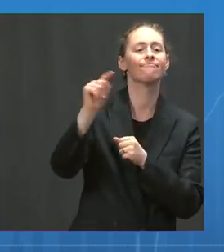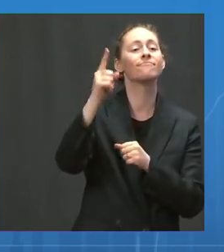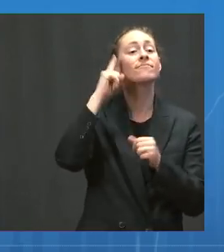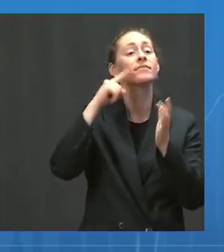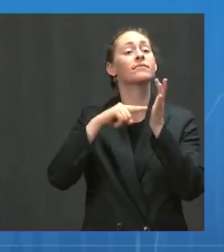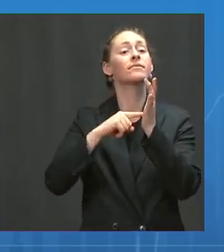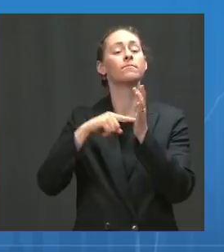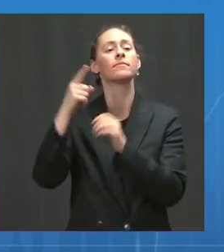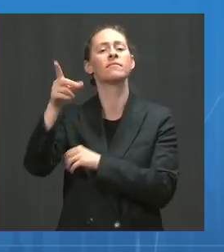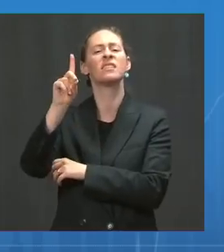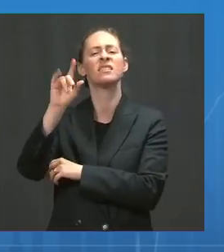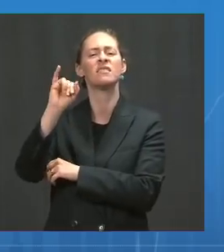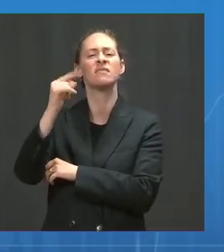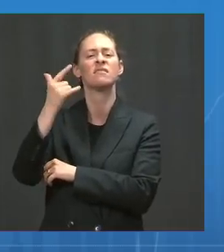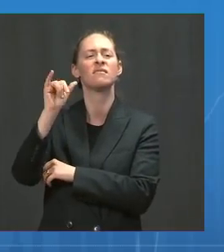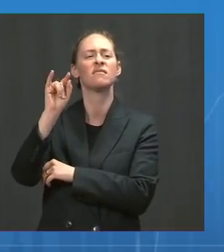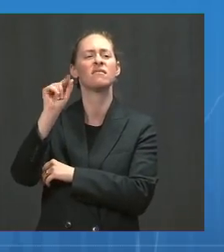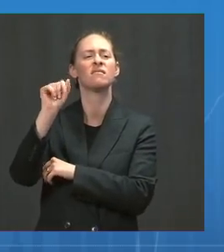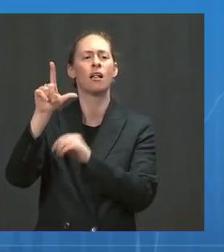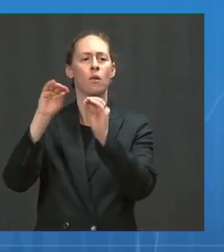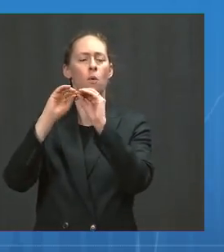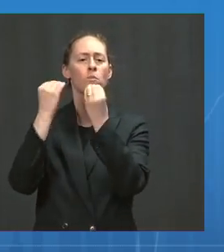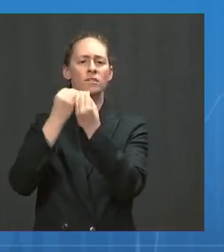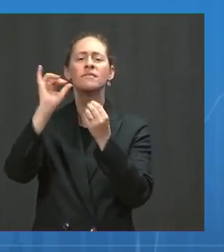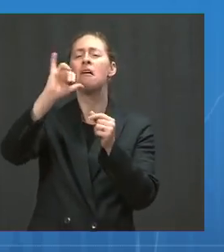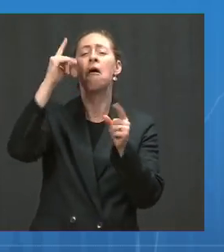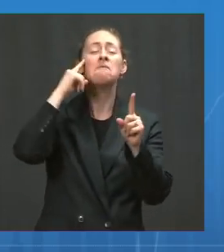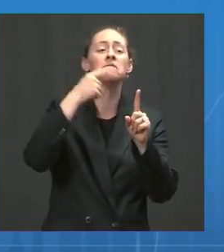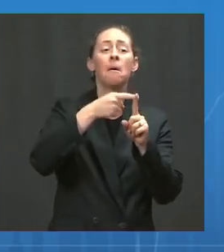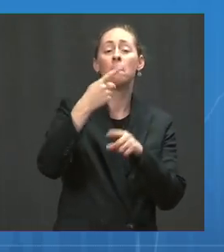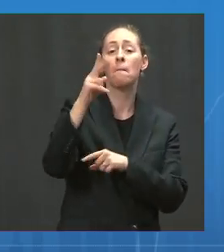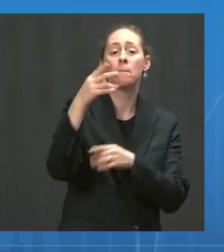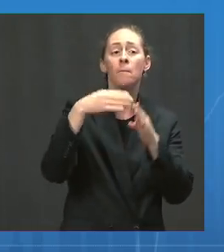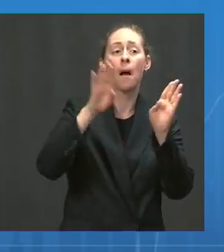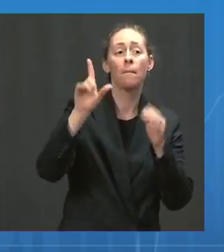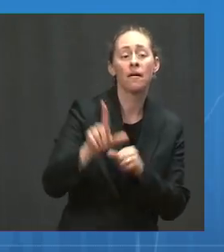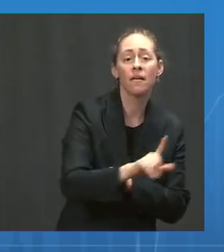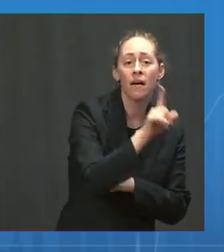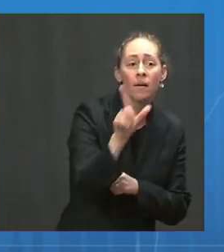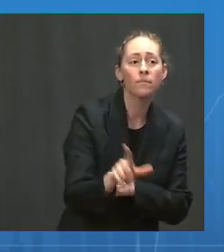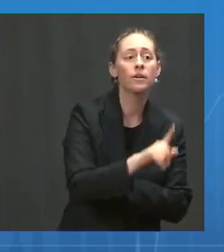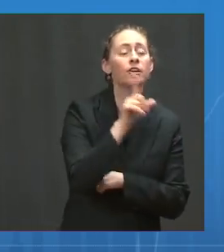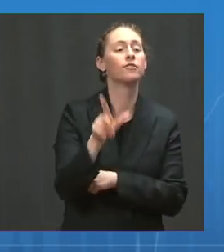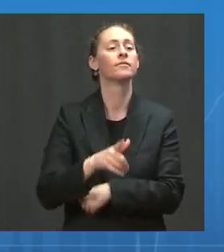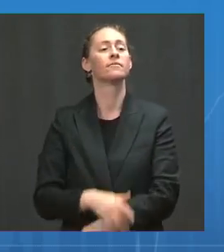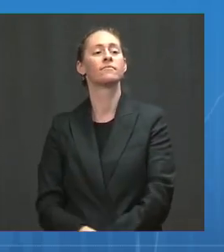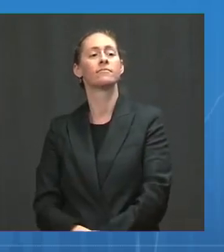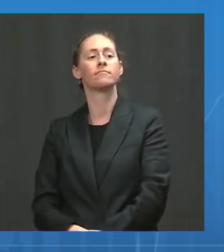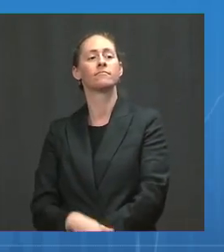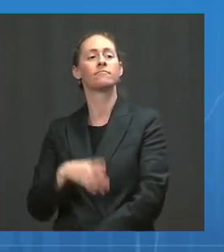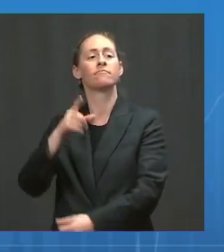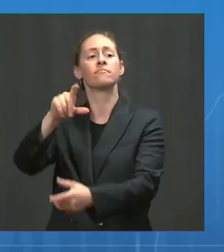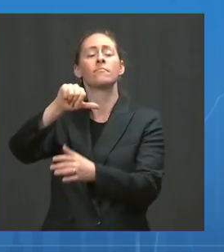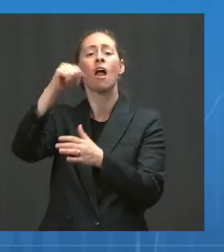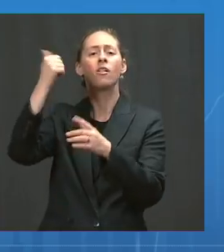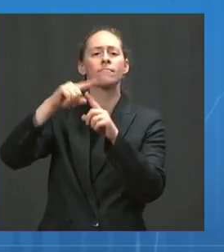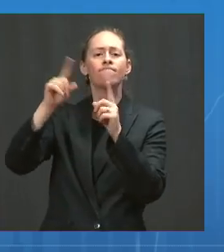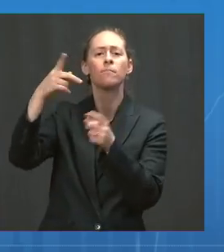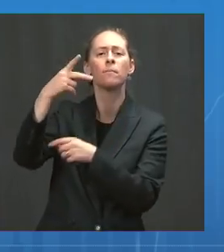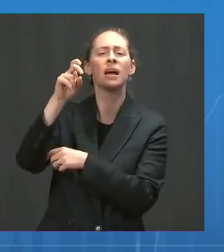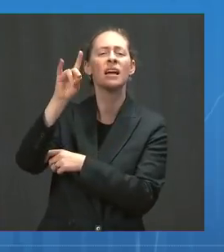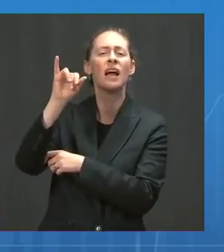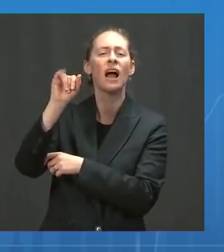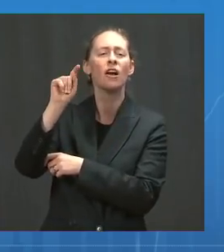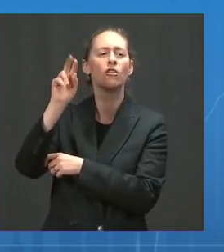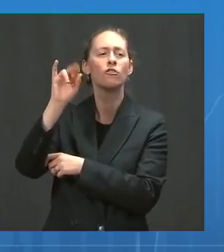America, and the American Academy of Pediatrics step up and respond to this call to action by committing their time, resources, and networks